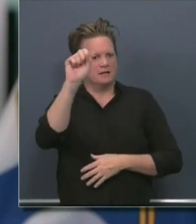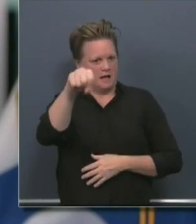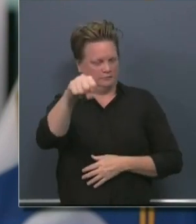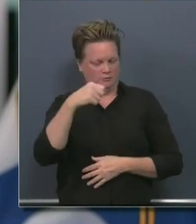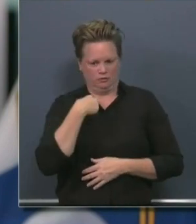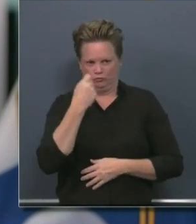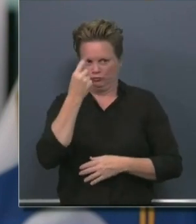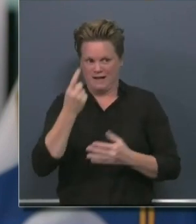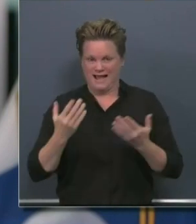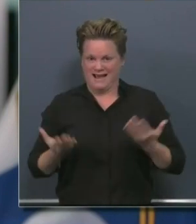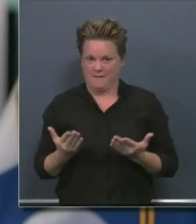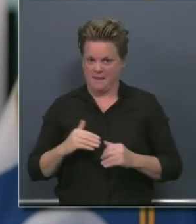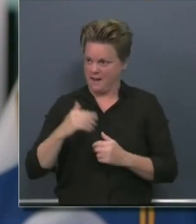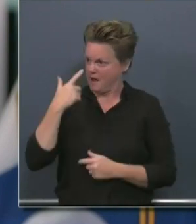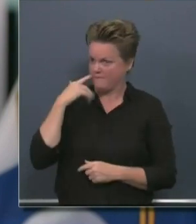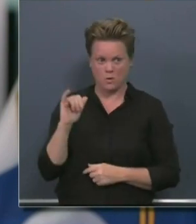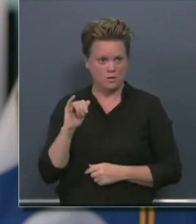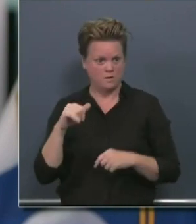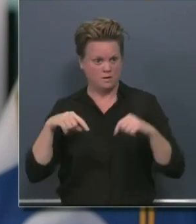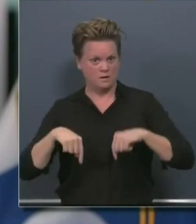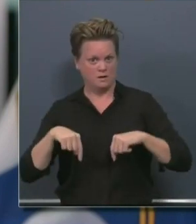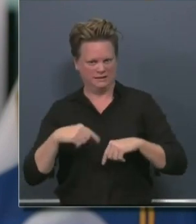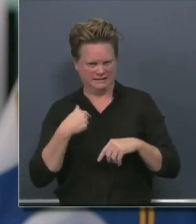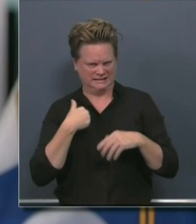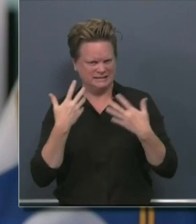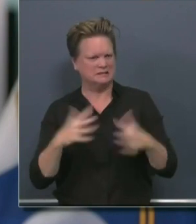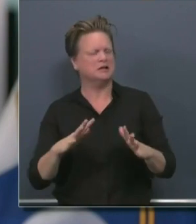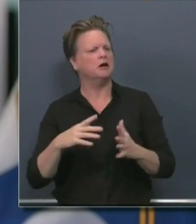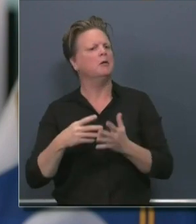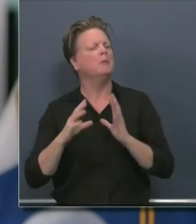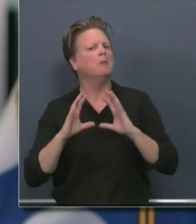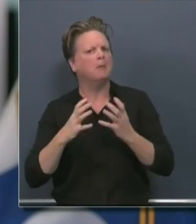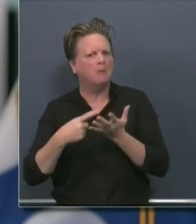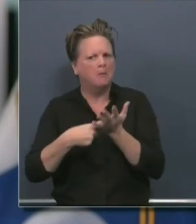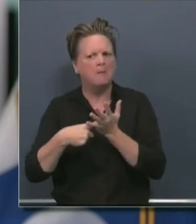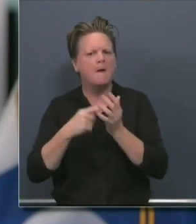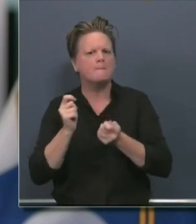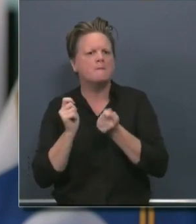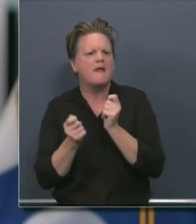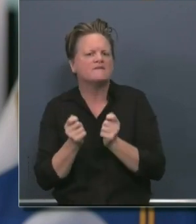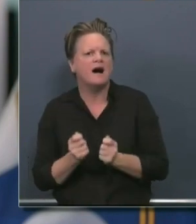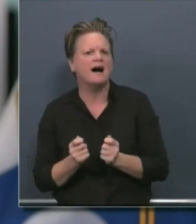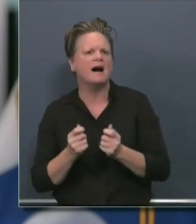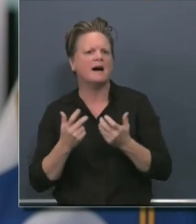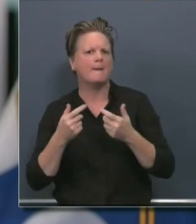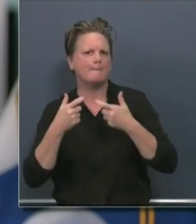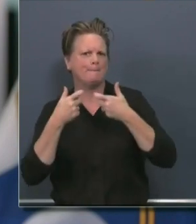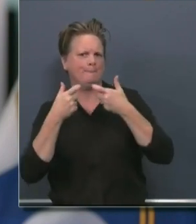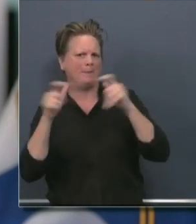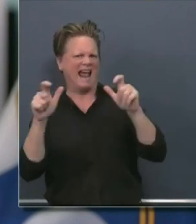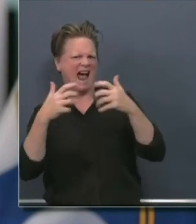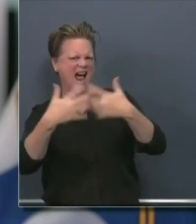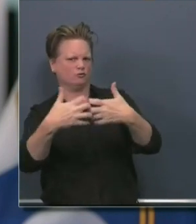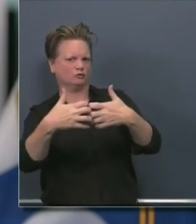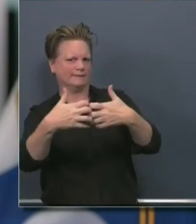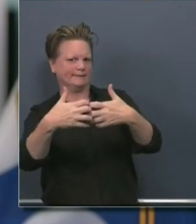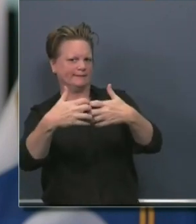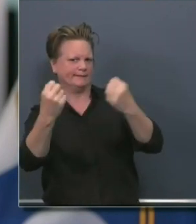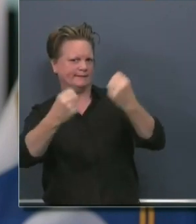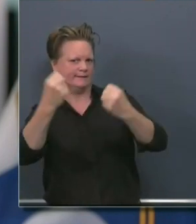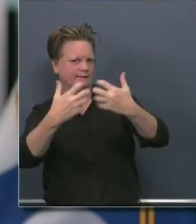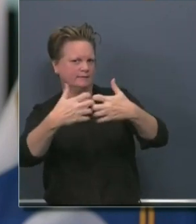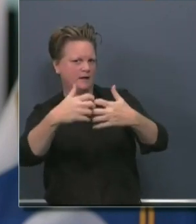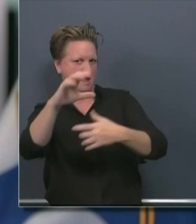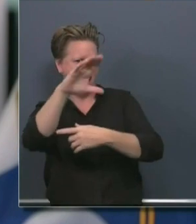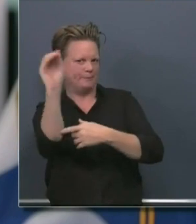California, we have made meaningful modifications on manufacturing and logistics, including, by the way,